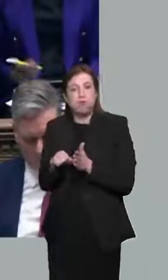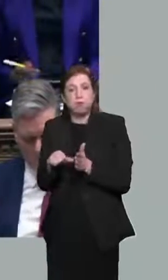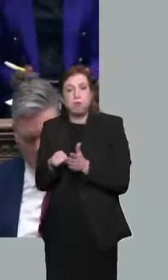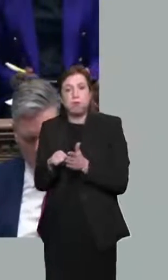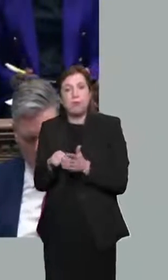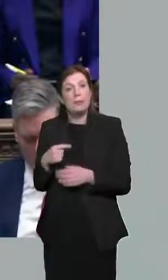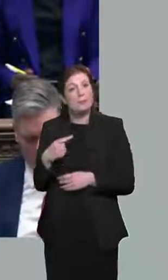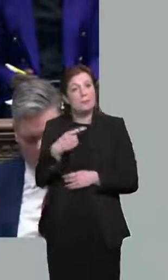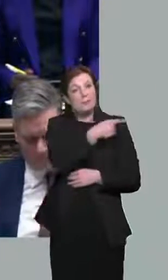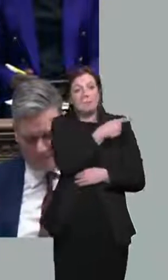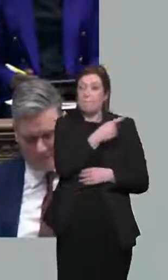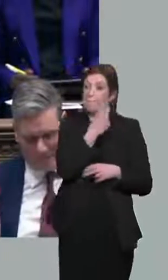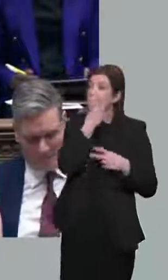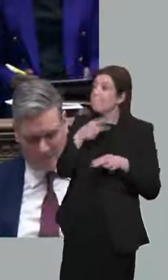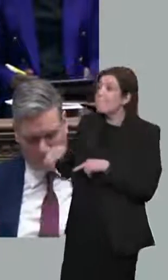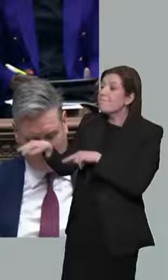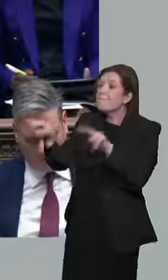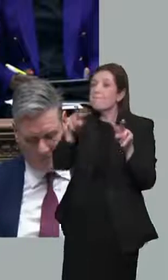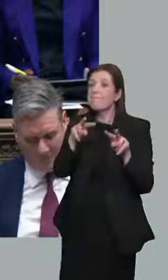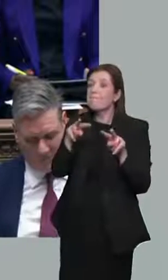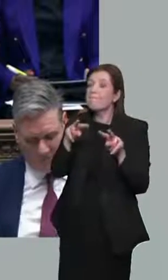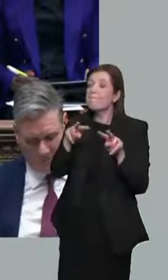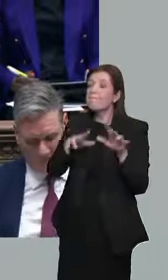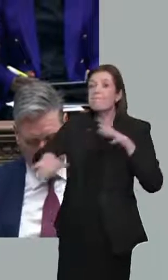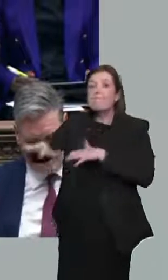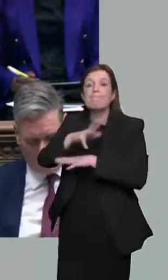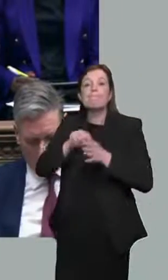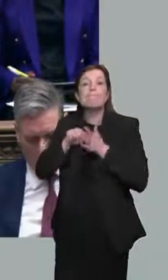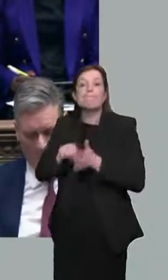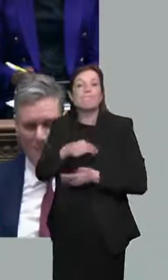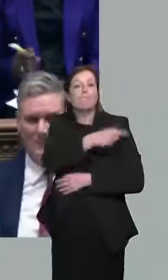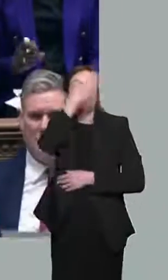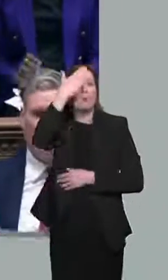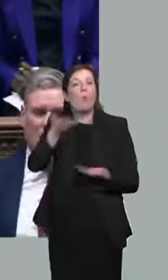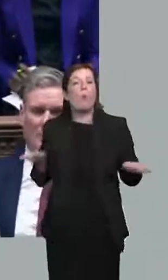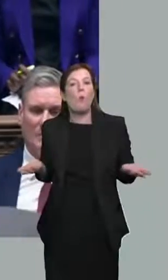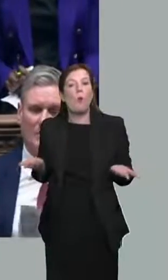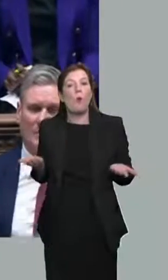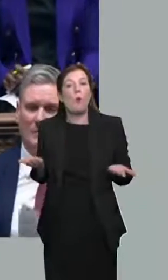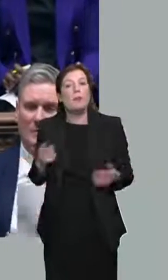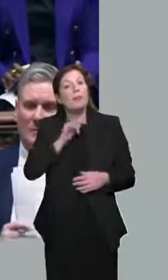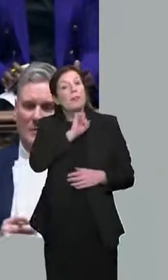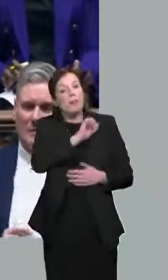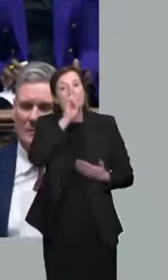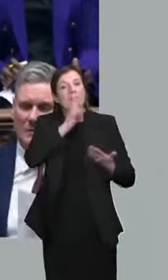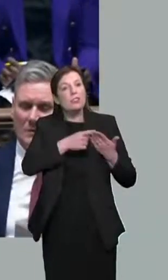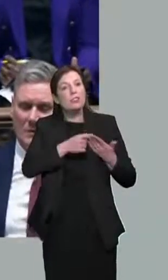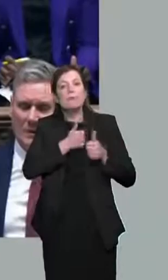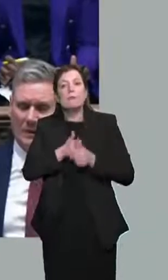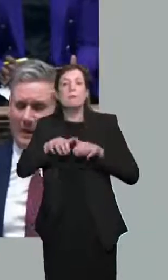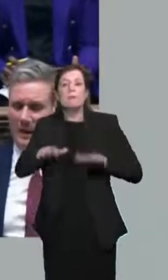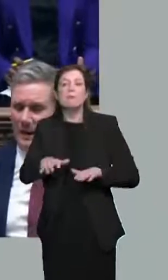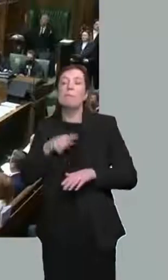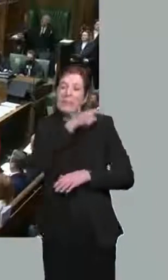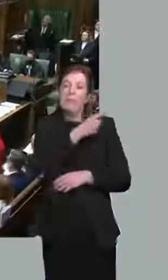appreciate the scale of the challenge that we face. And yet again, he is making the wrong choices for our country.